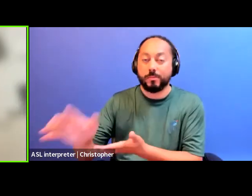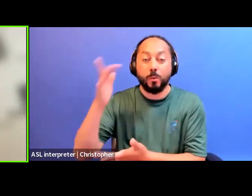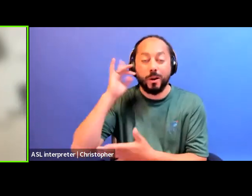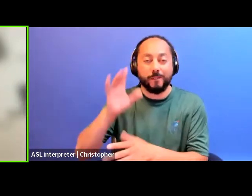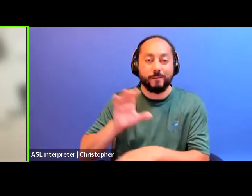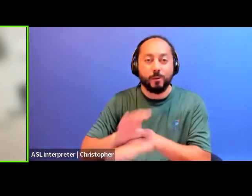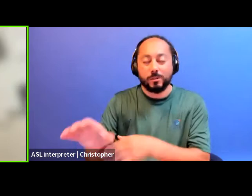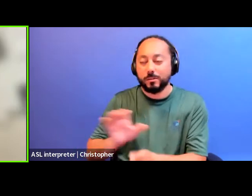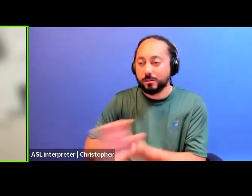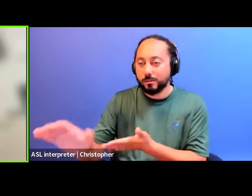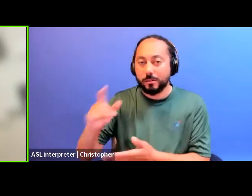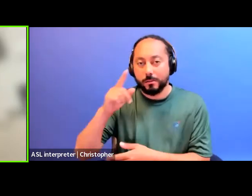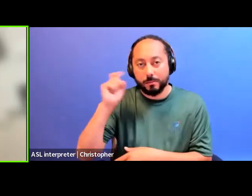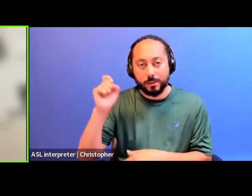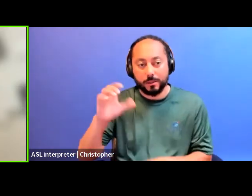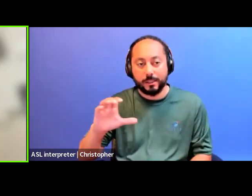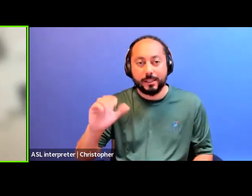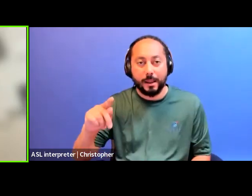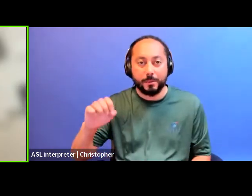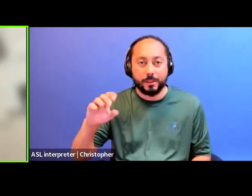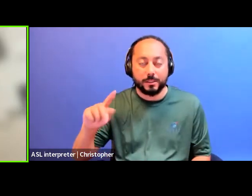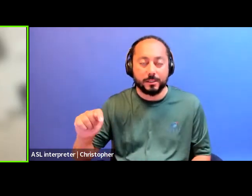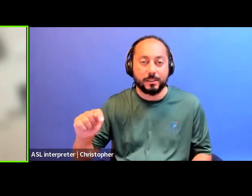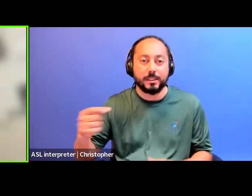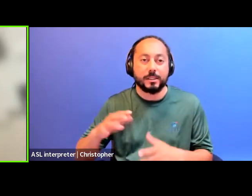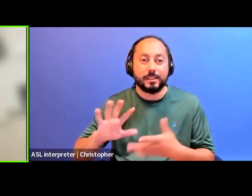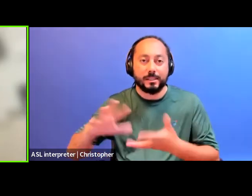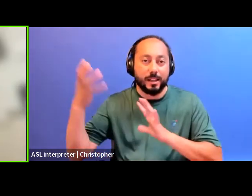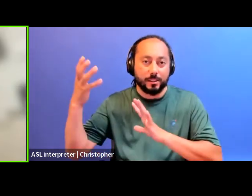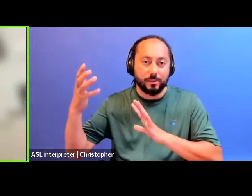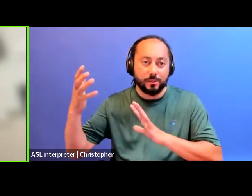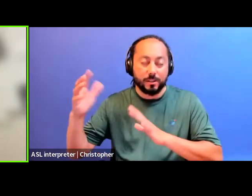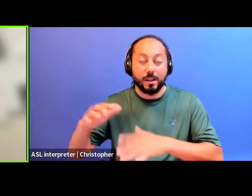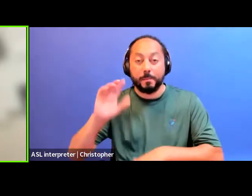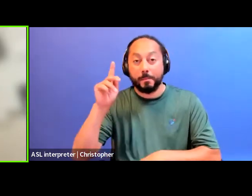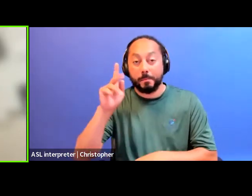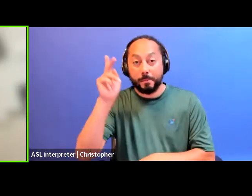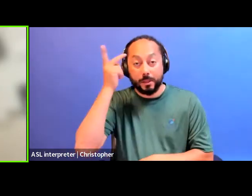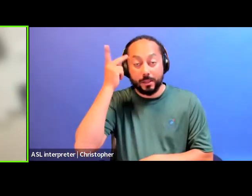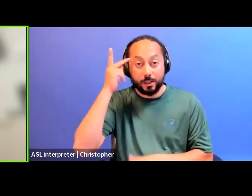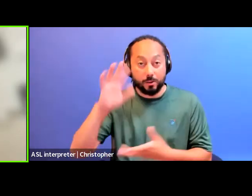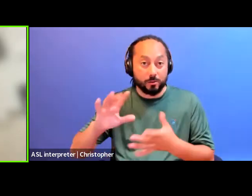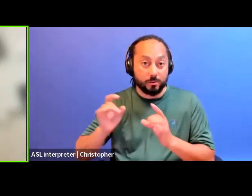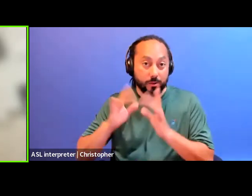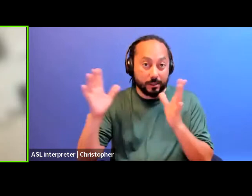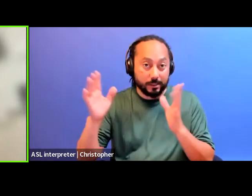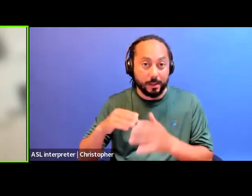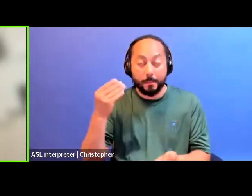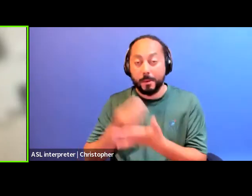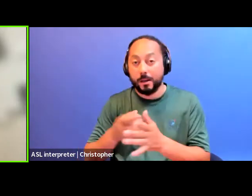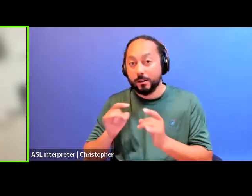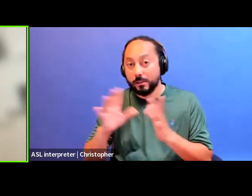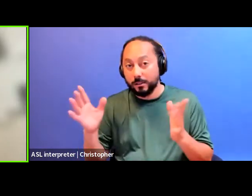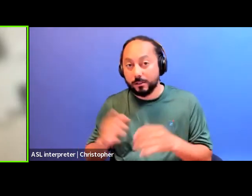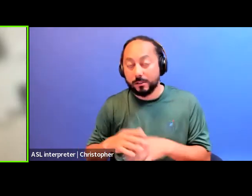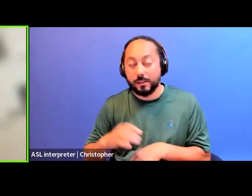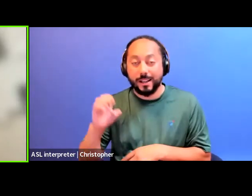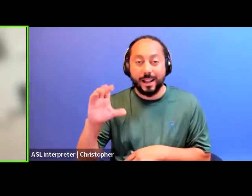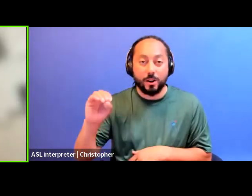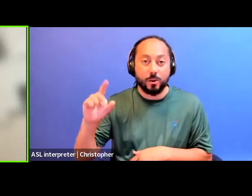from capitalist-induced disasters, political crises, money crises, ecological crises,